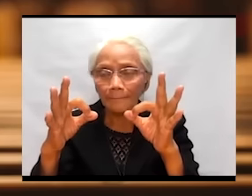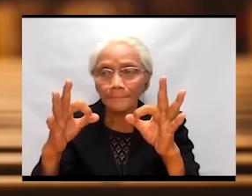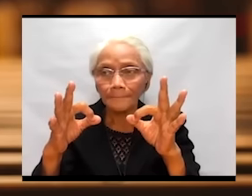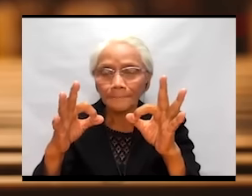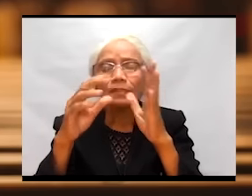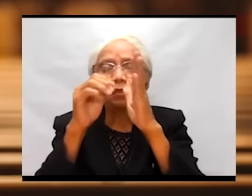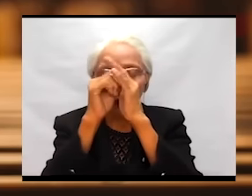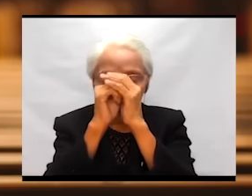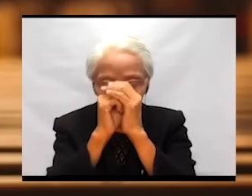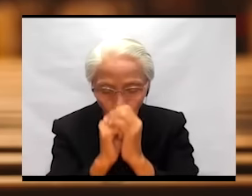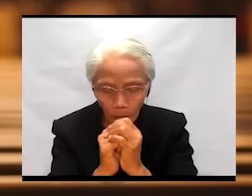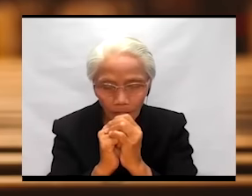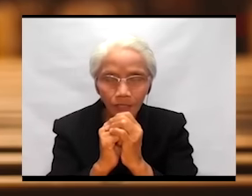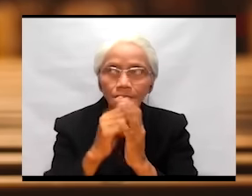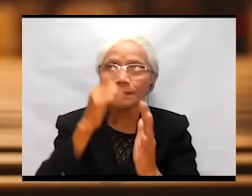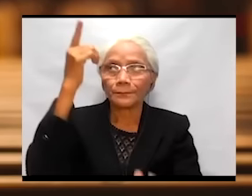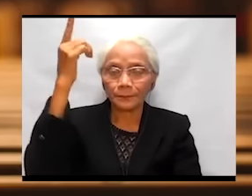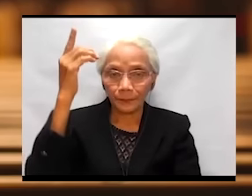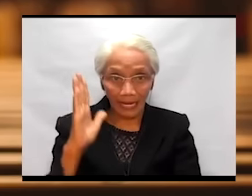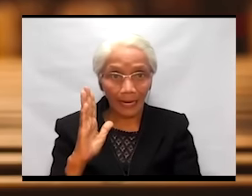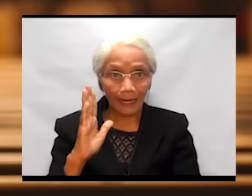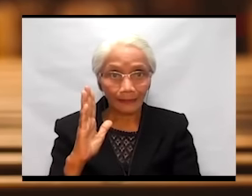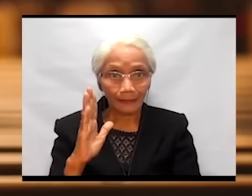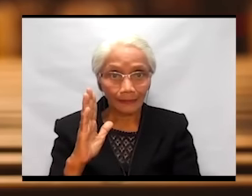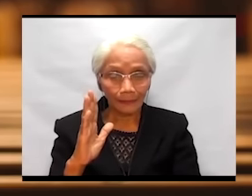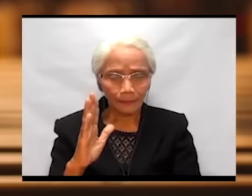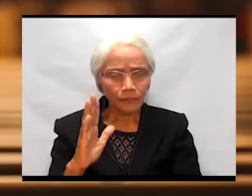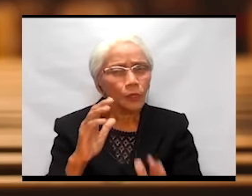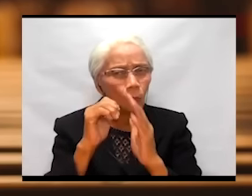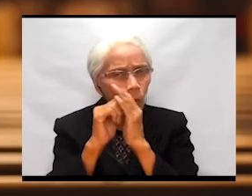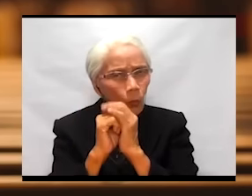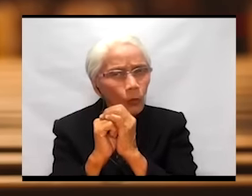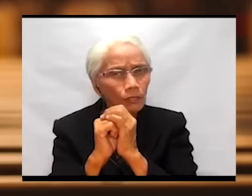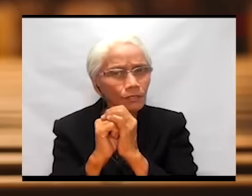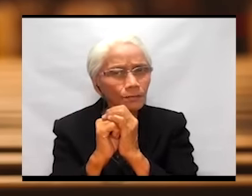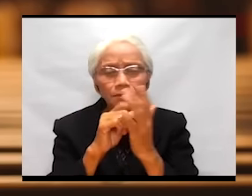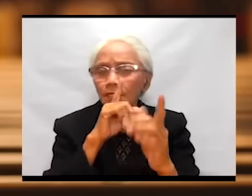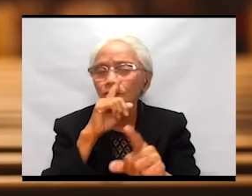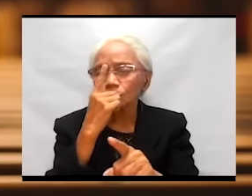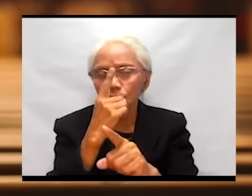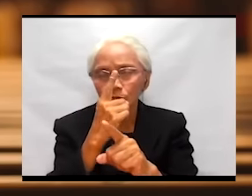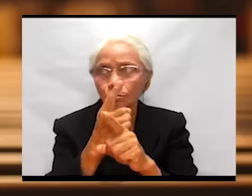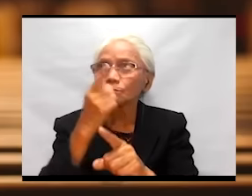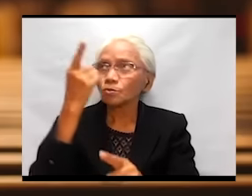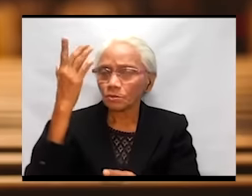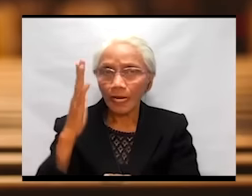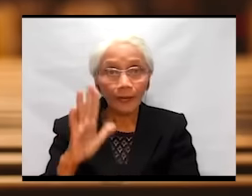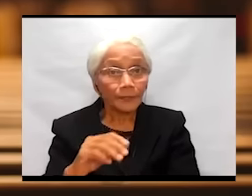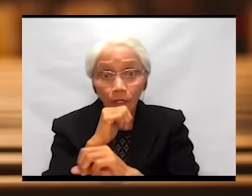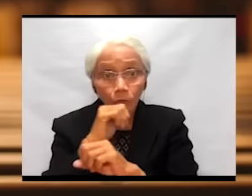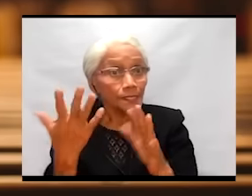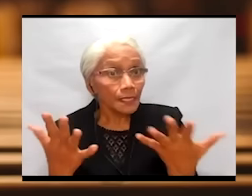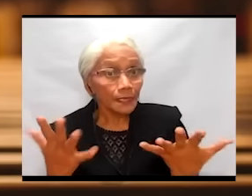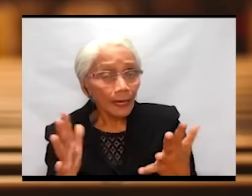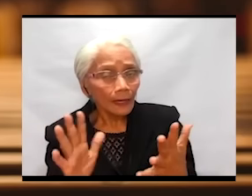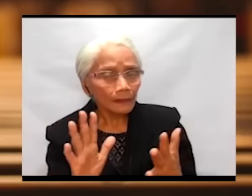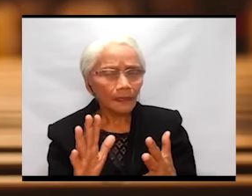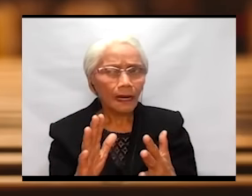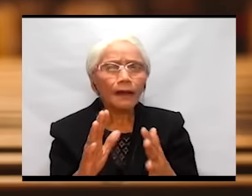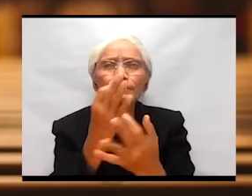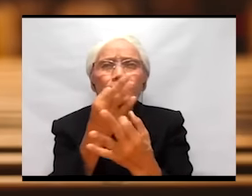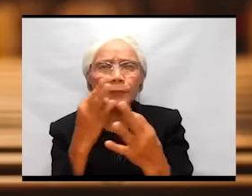to worship the true God. It was not a freedom to just enjoy